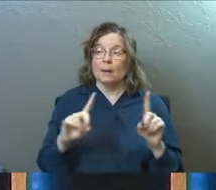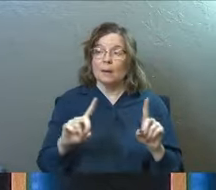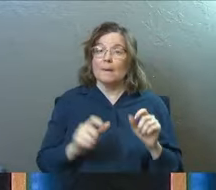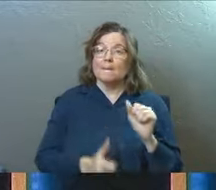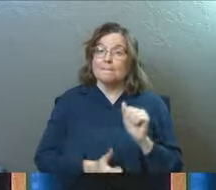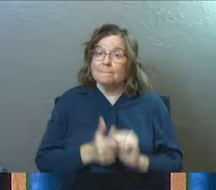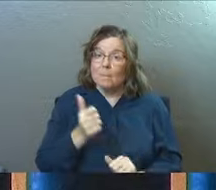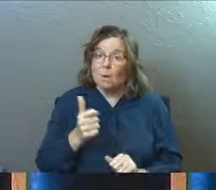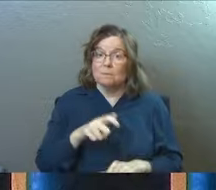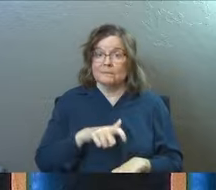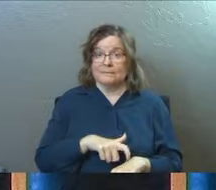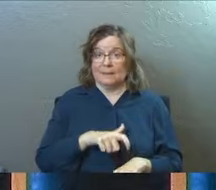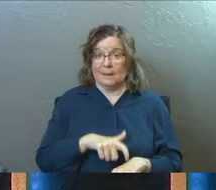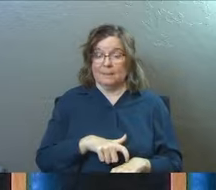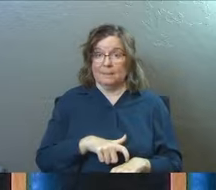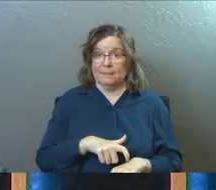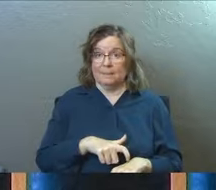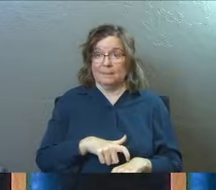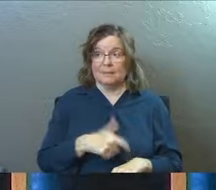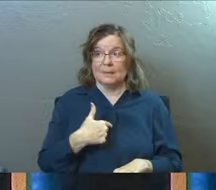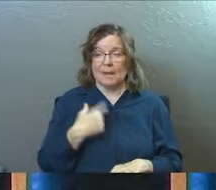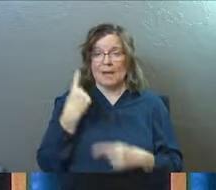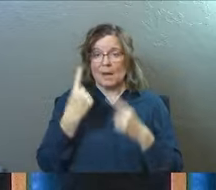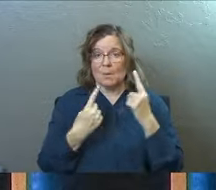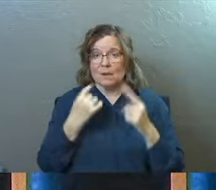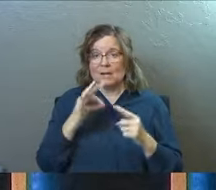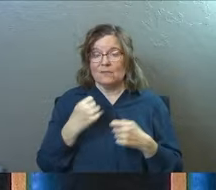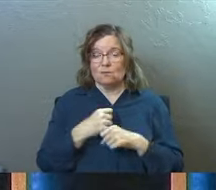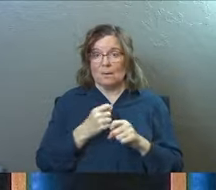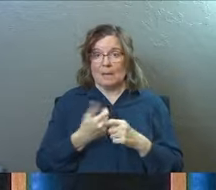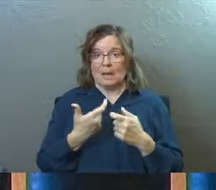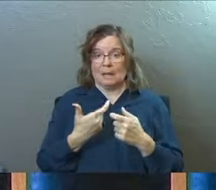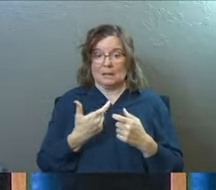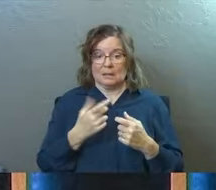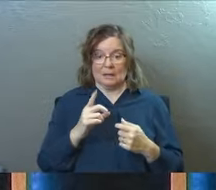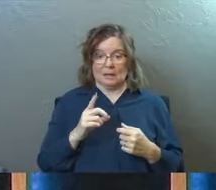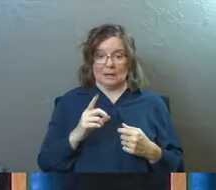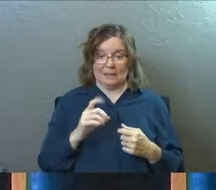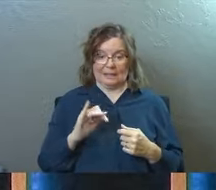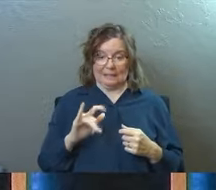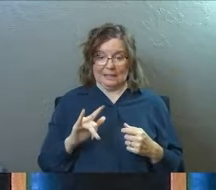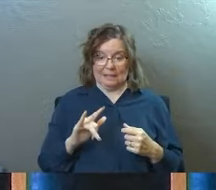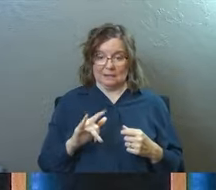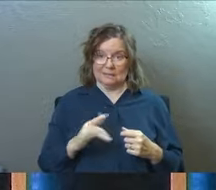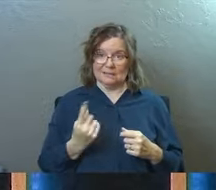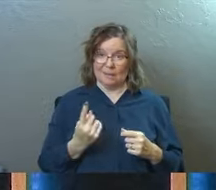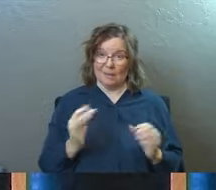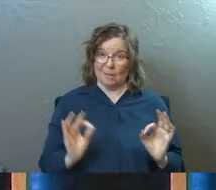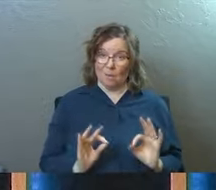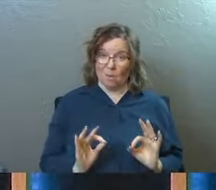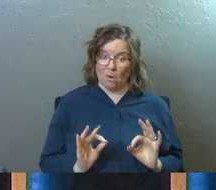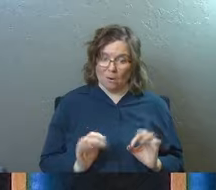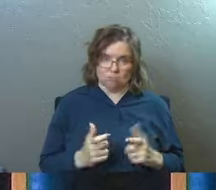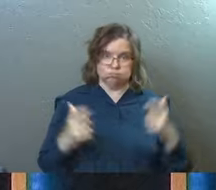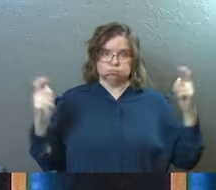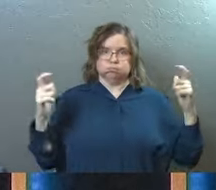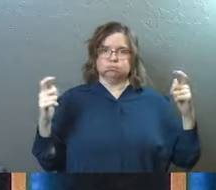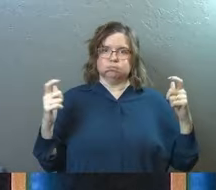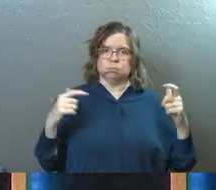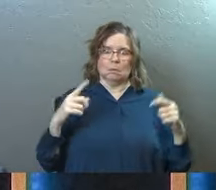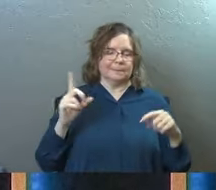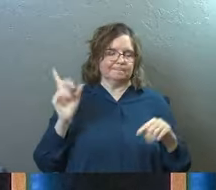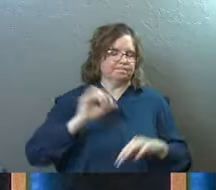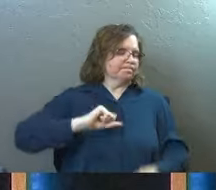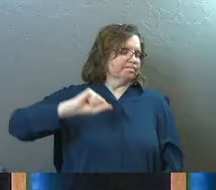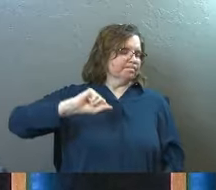But most of the time, I wonder if we're making too big of a deal out of things and saying, I can't hear